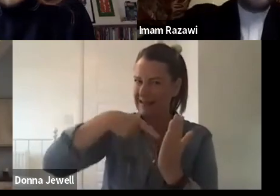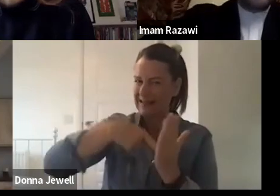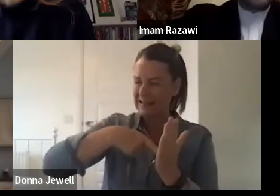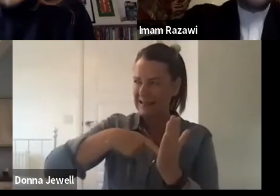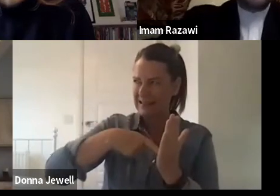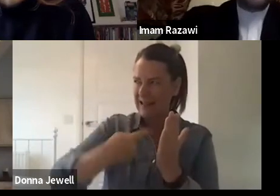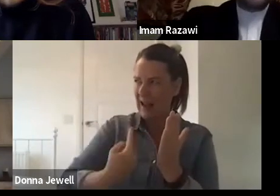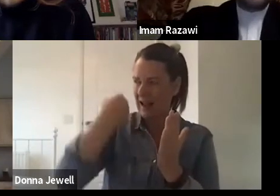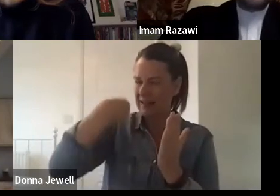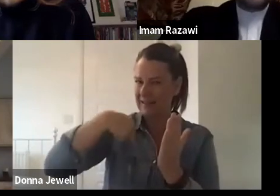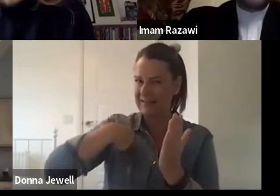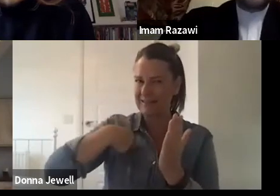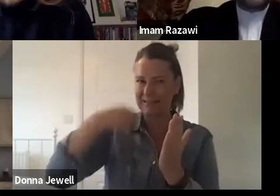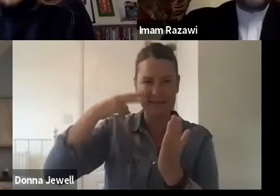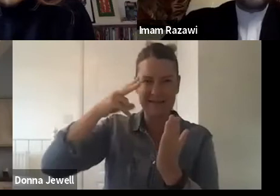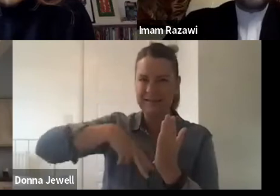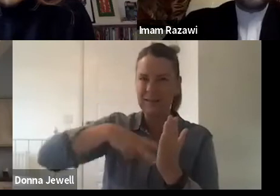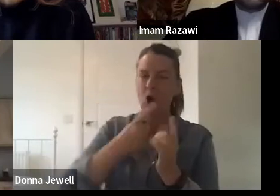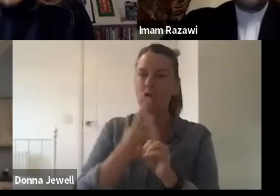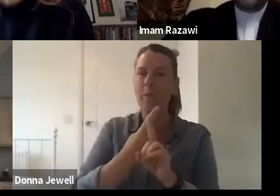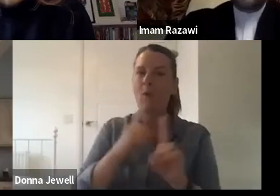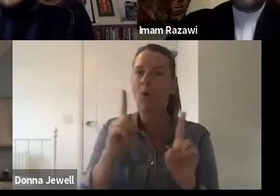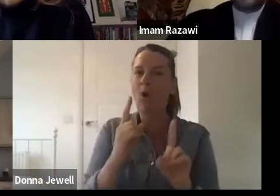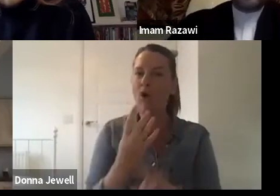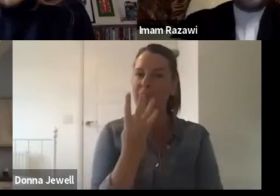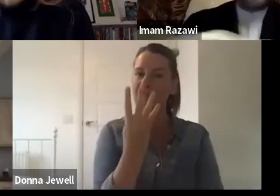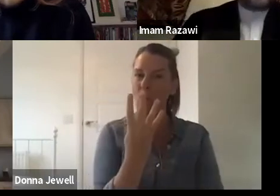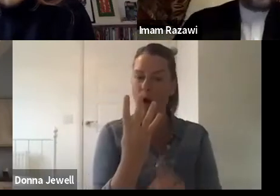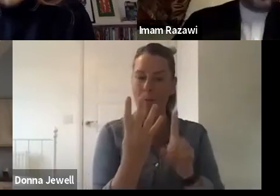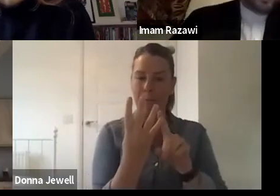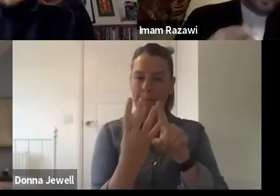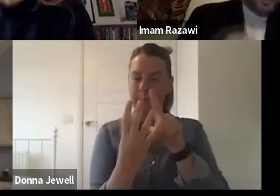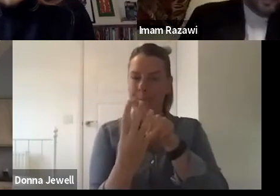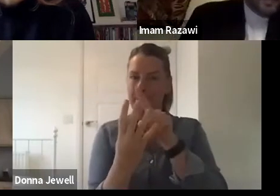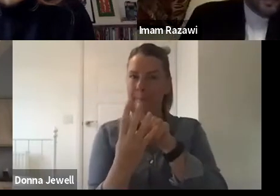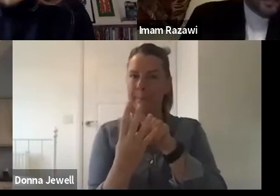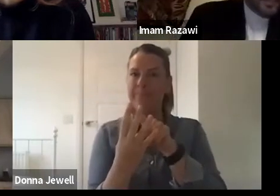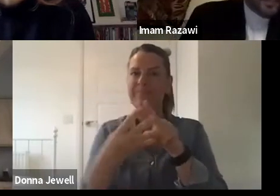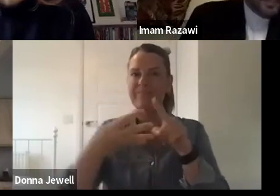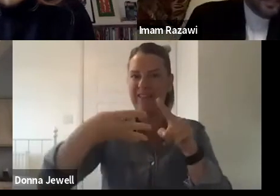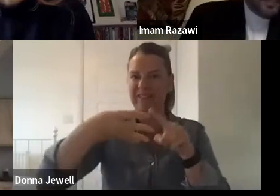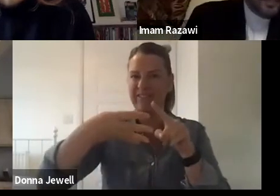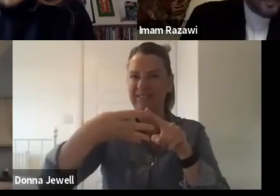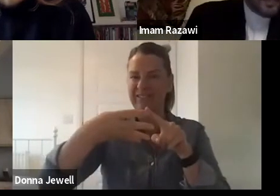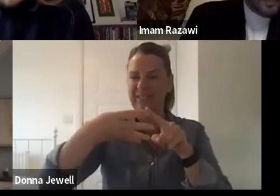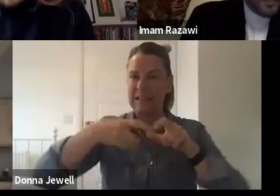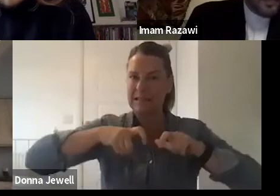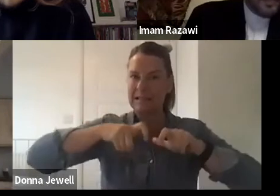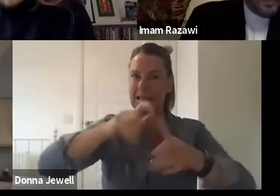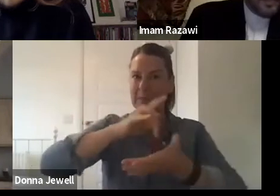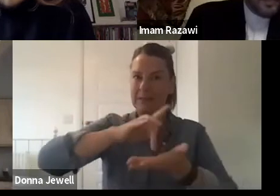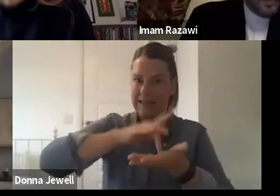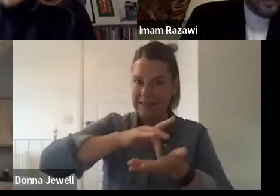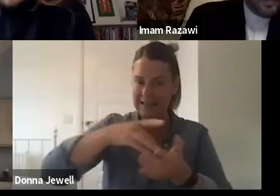centred on four pillars. A sustainable city which supports everyone's physical and mental wellbeing, a city in which